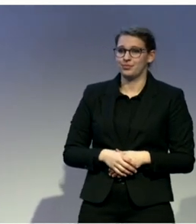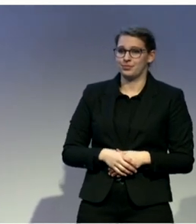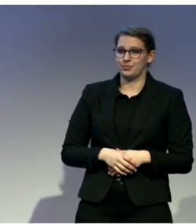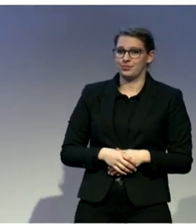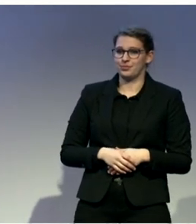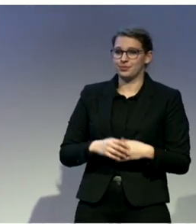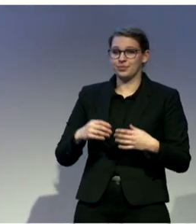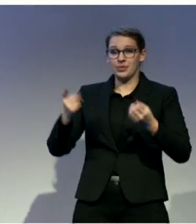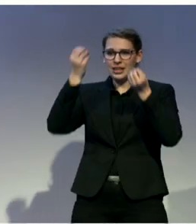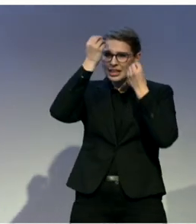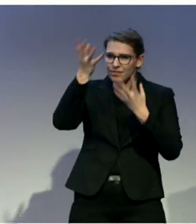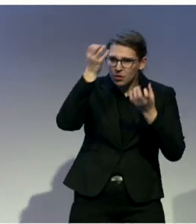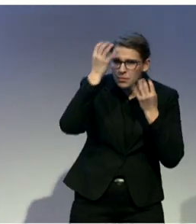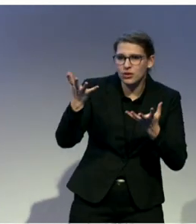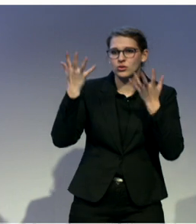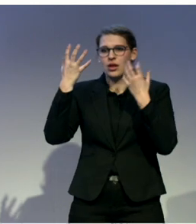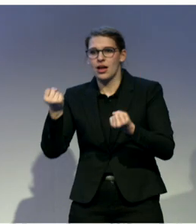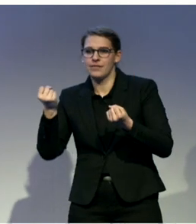contact with the deaf community.